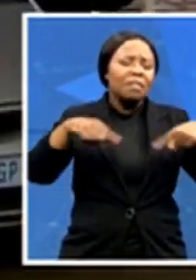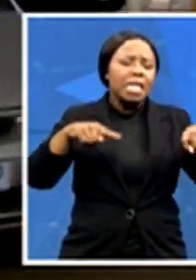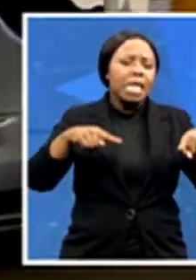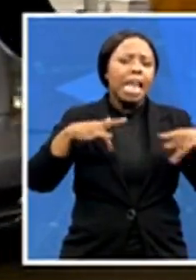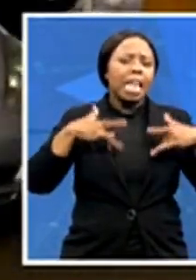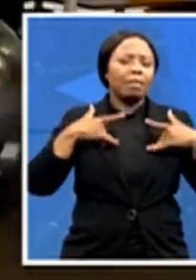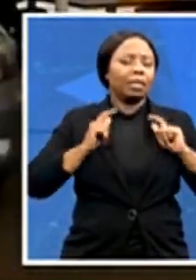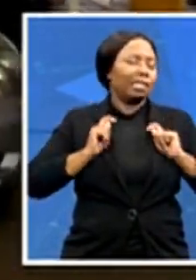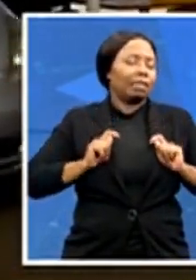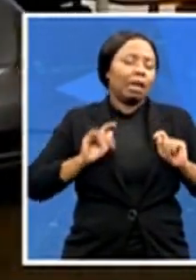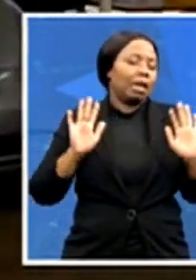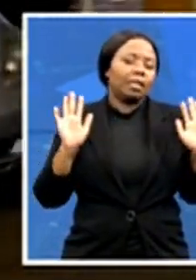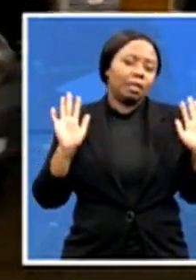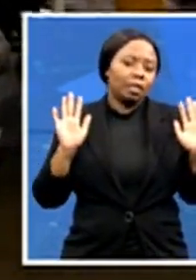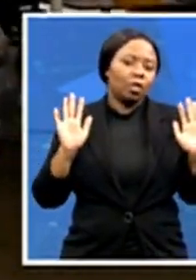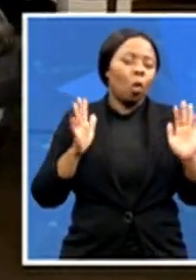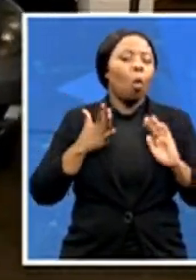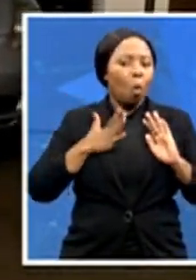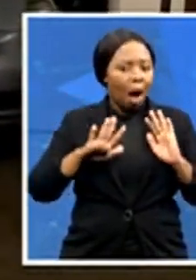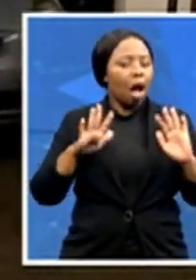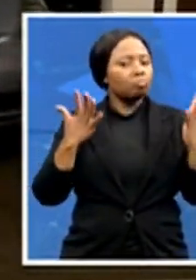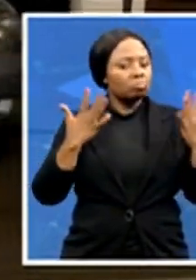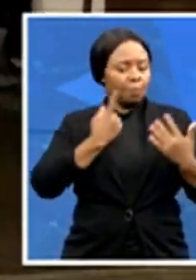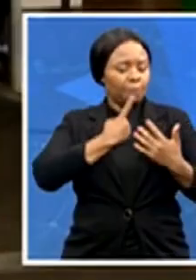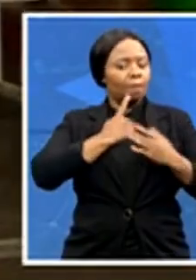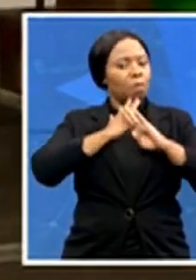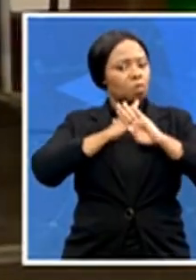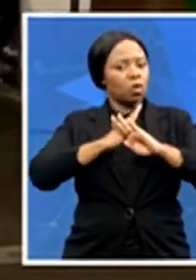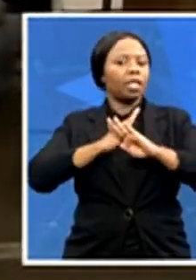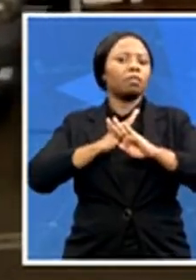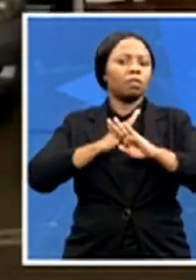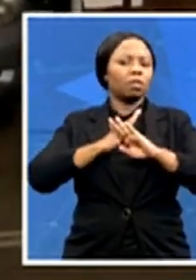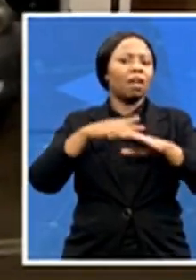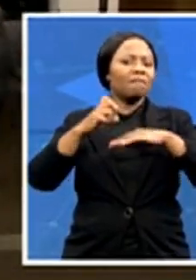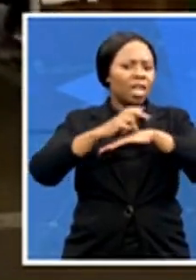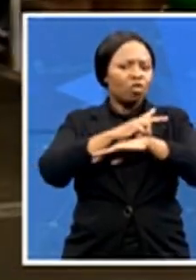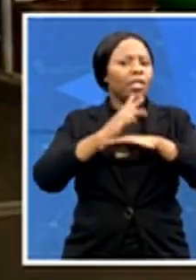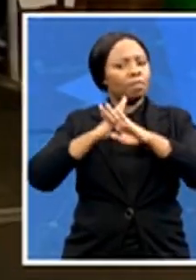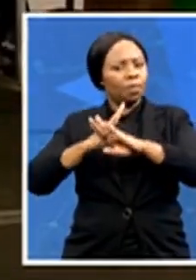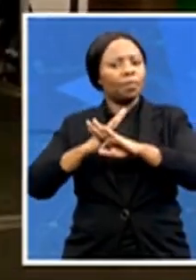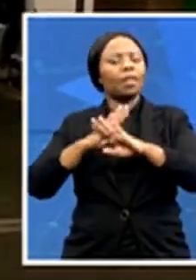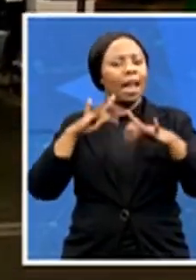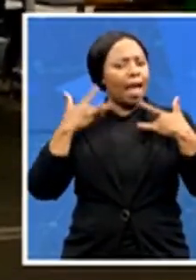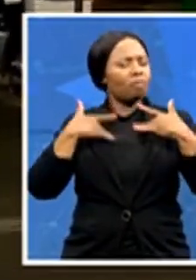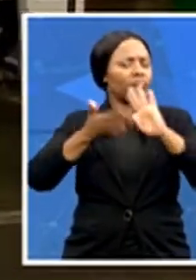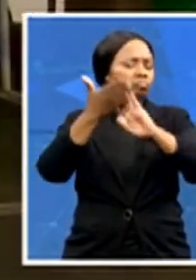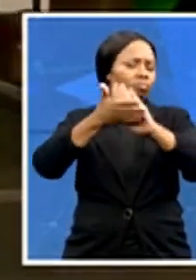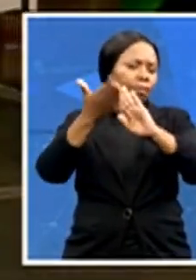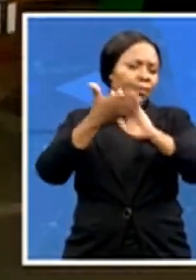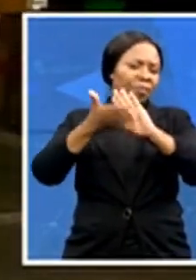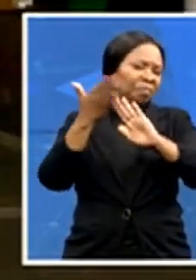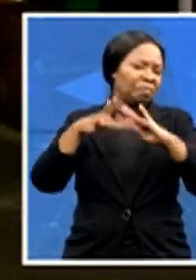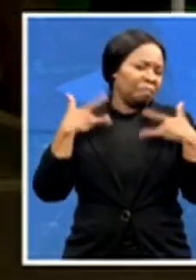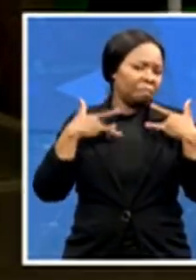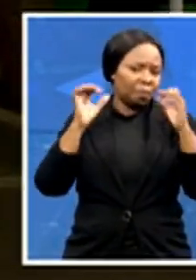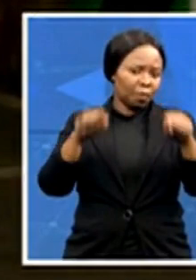able to protect herself from the virus and ensure that she can continue living. And also talking about the fact that, you know, South Africans have